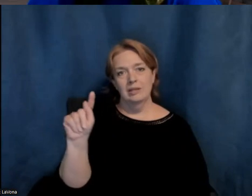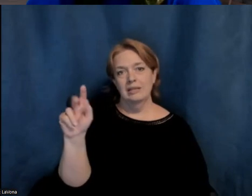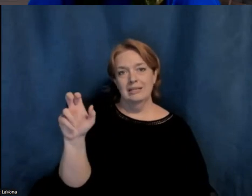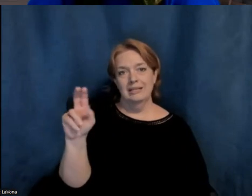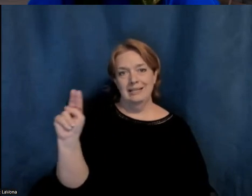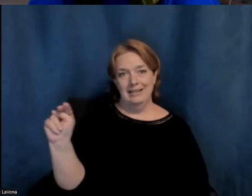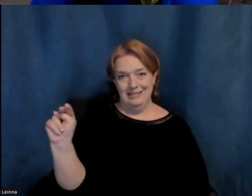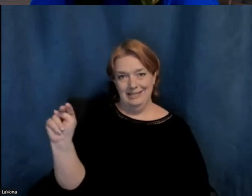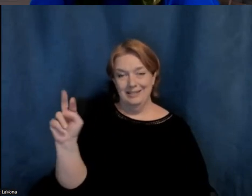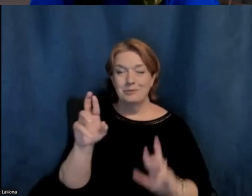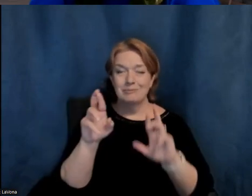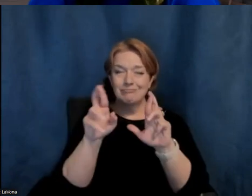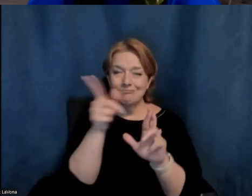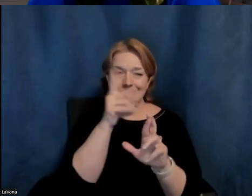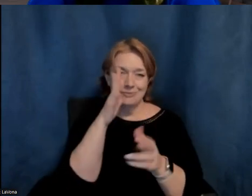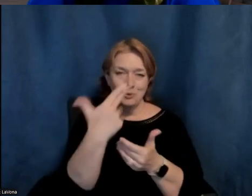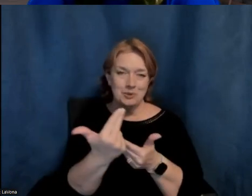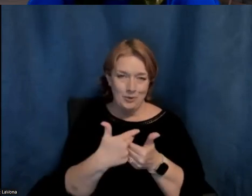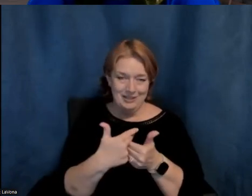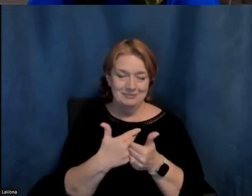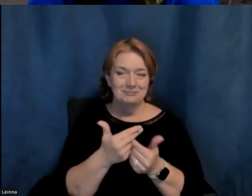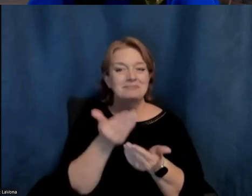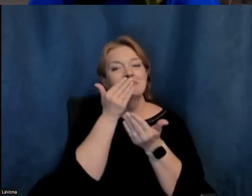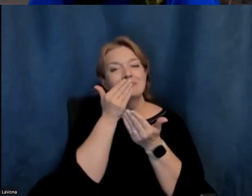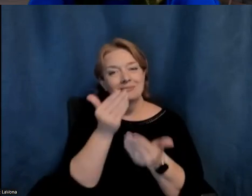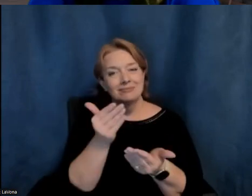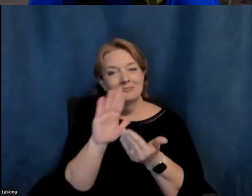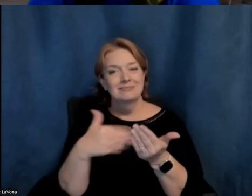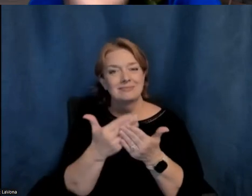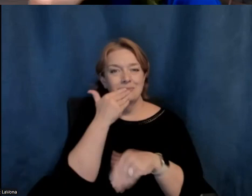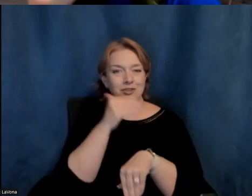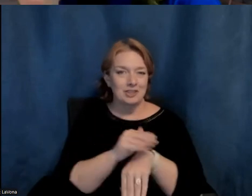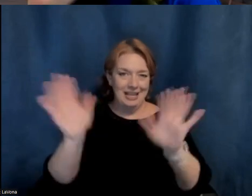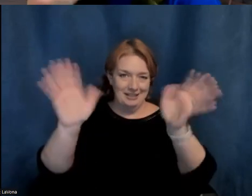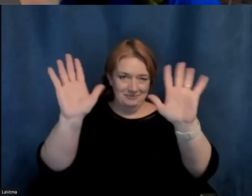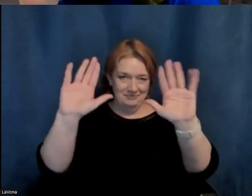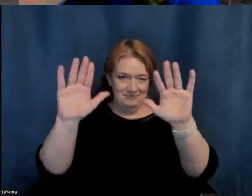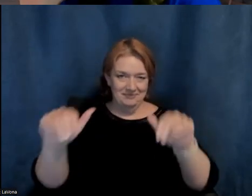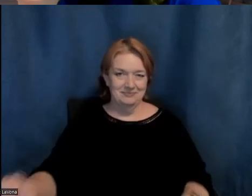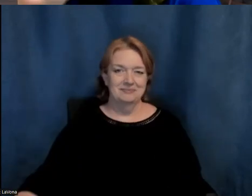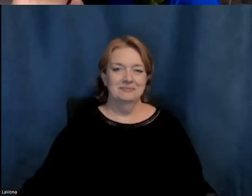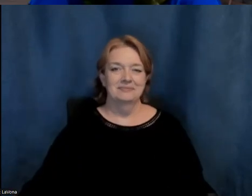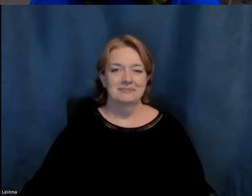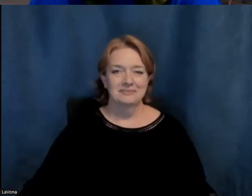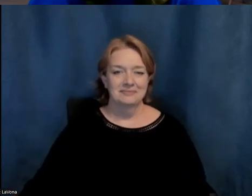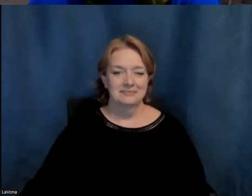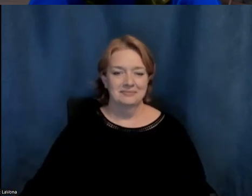really hope that you will join us then. Thank you, everyone, and good night. Thank you,